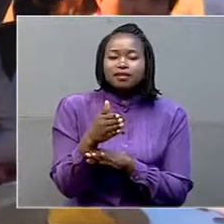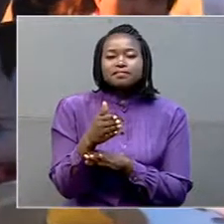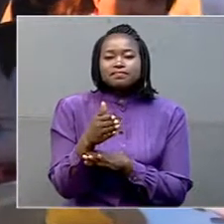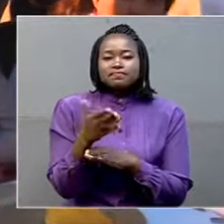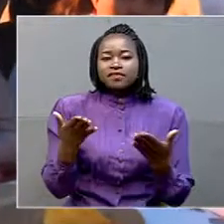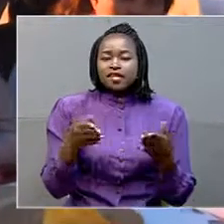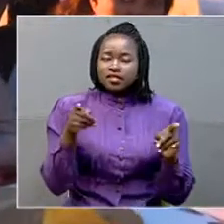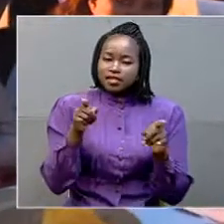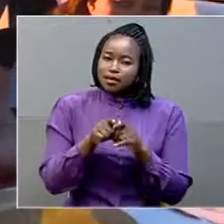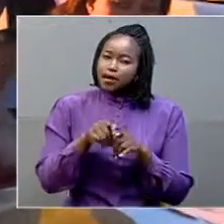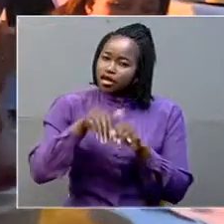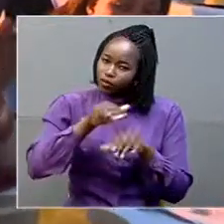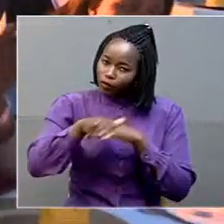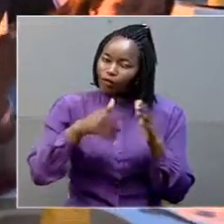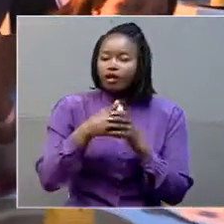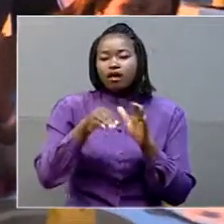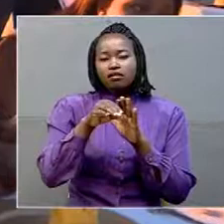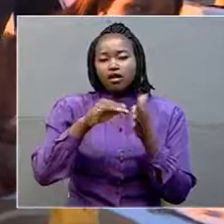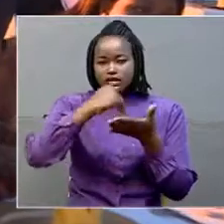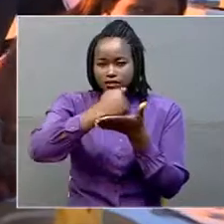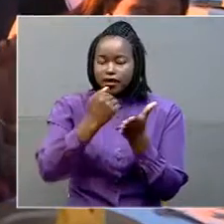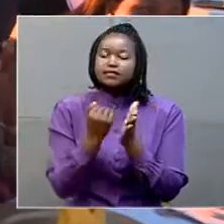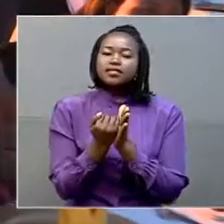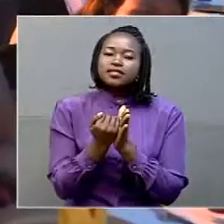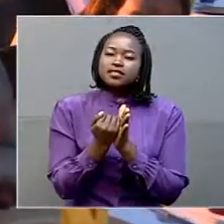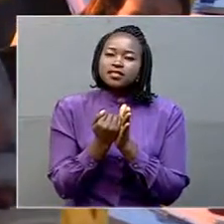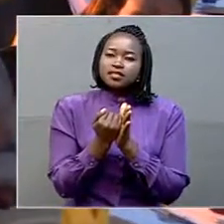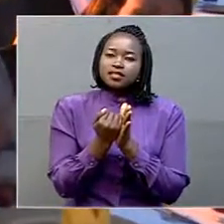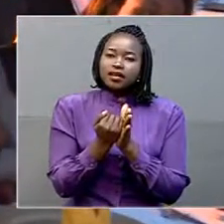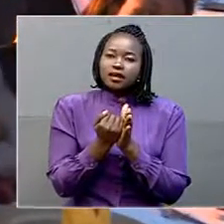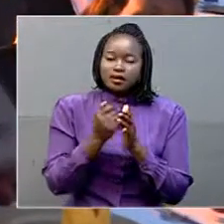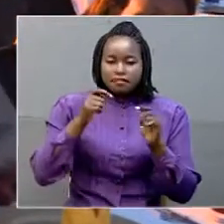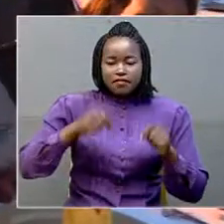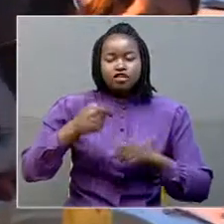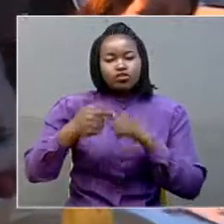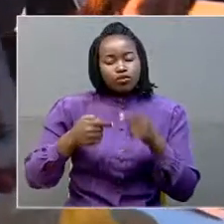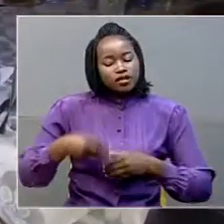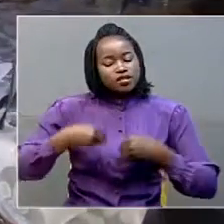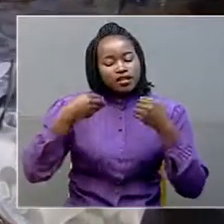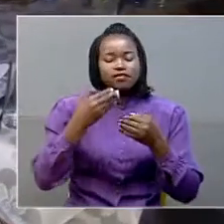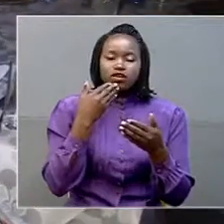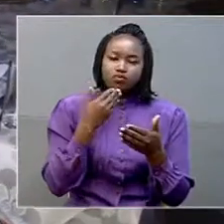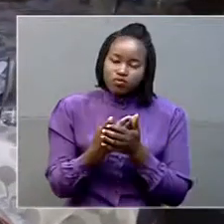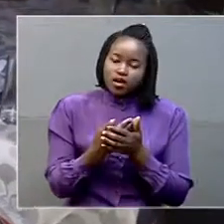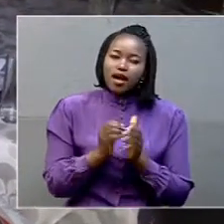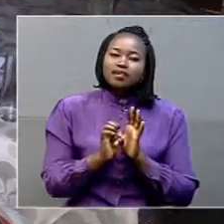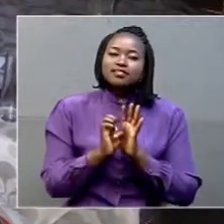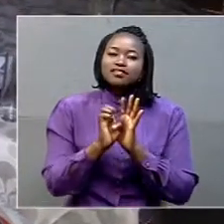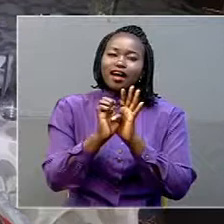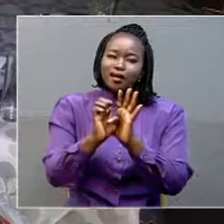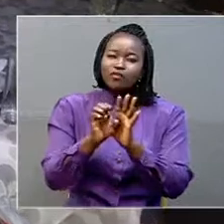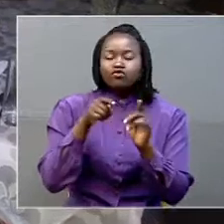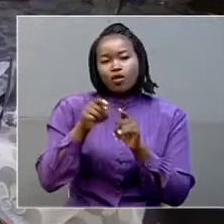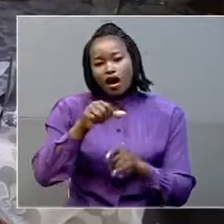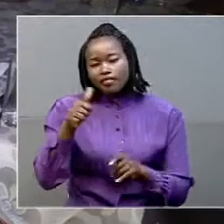lead by example. We must lead by